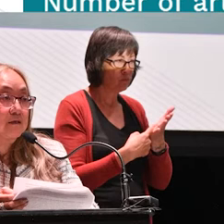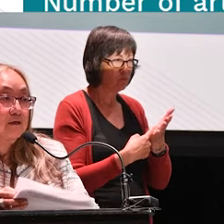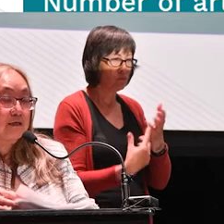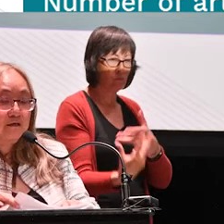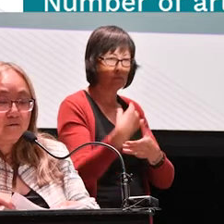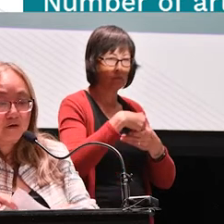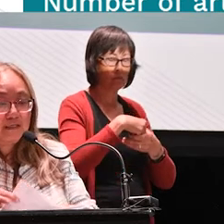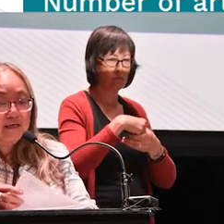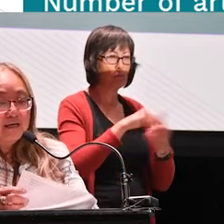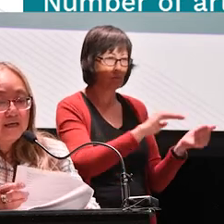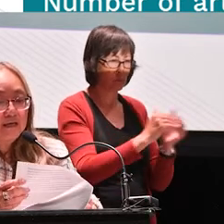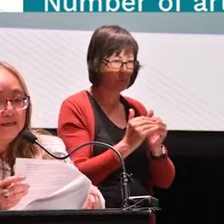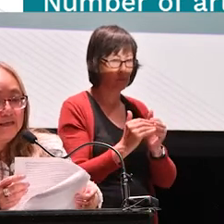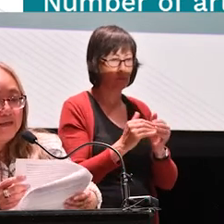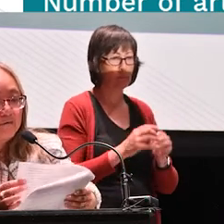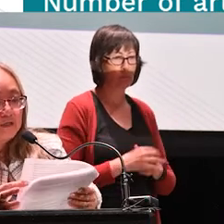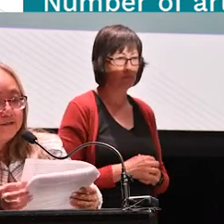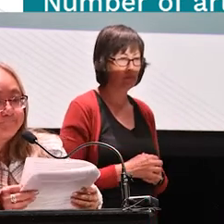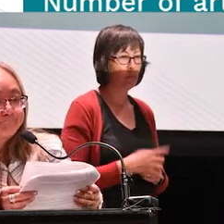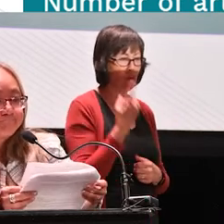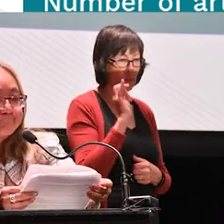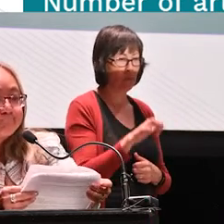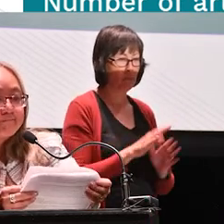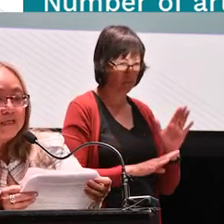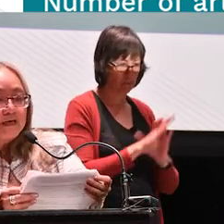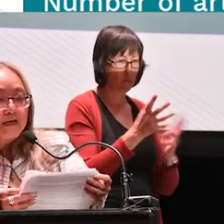with in community in that regard.